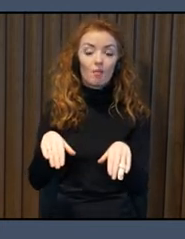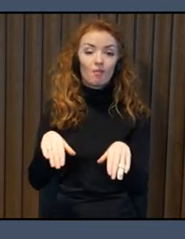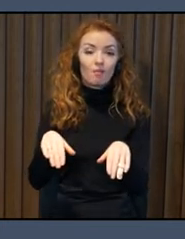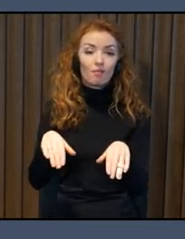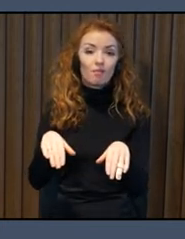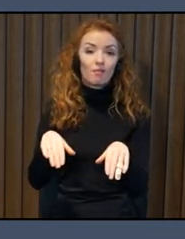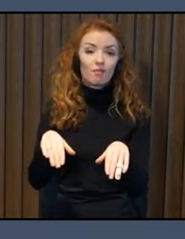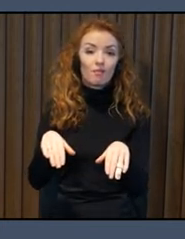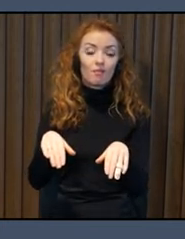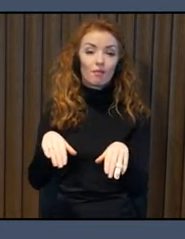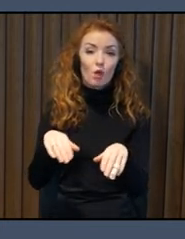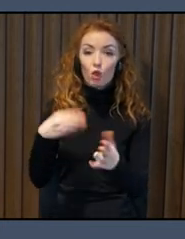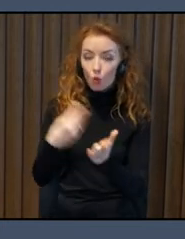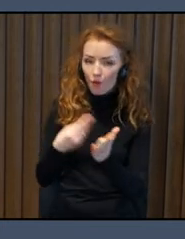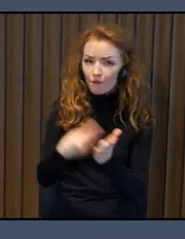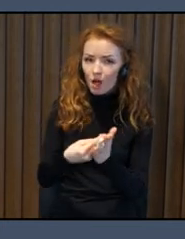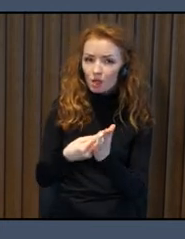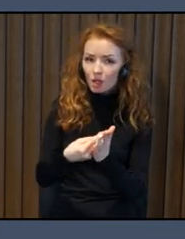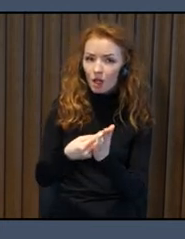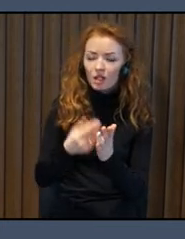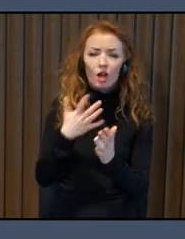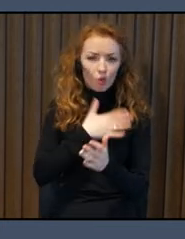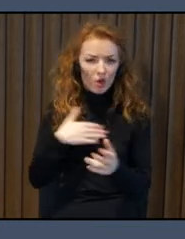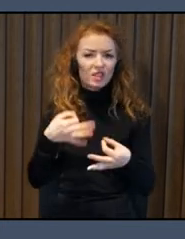when we are building an accessible city.